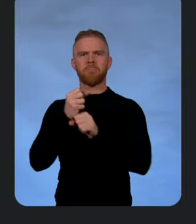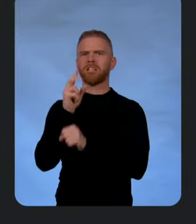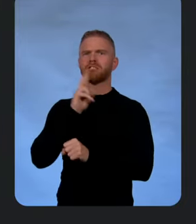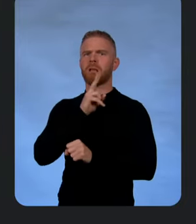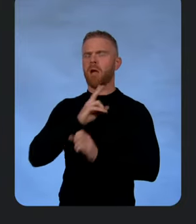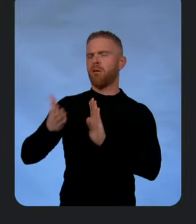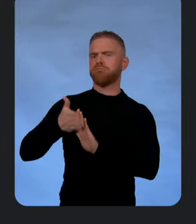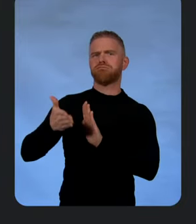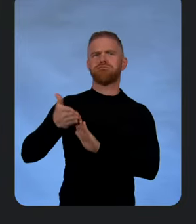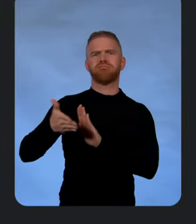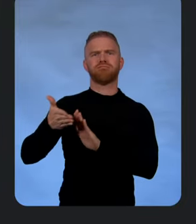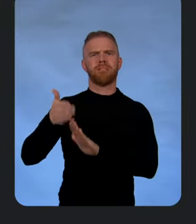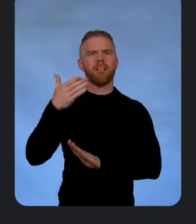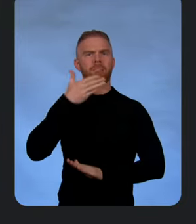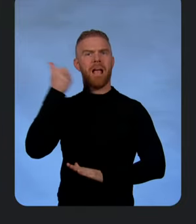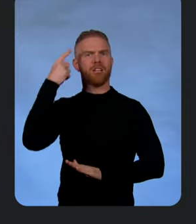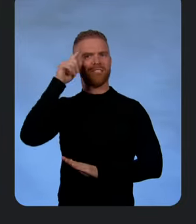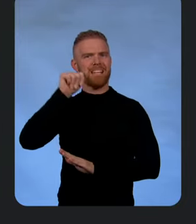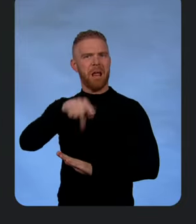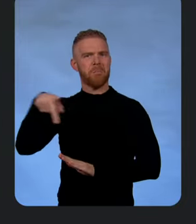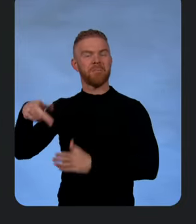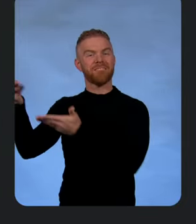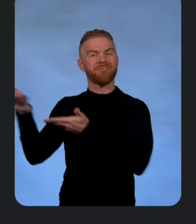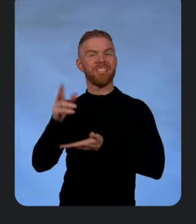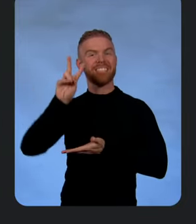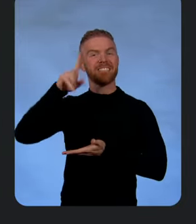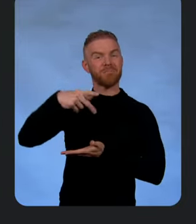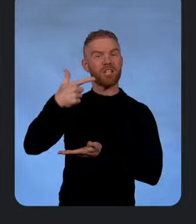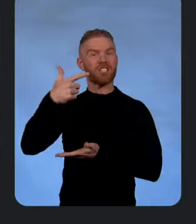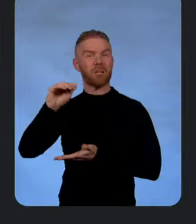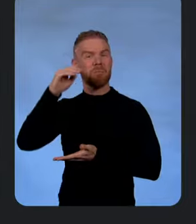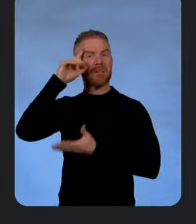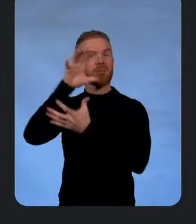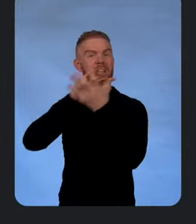me in welcoming VP and GM for our Cloud Runtimes, Chen Goldberg?